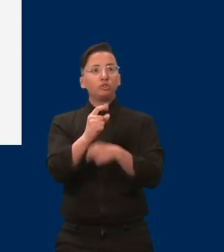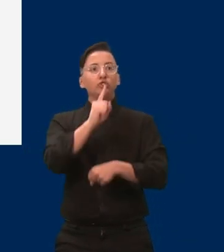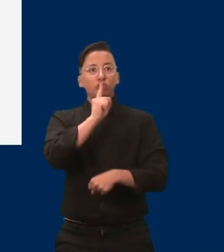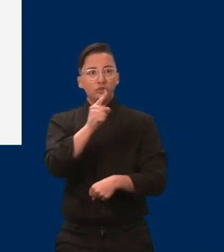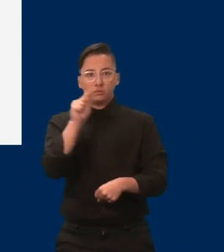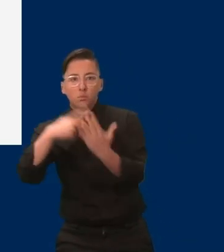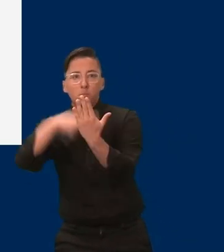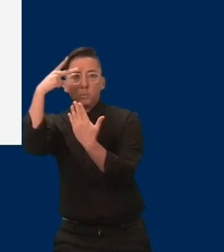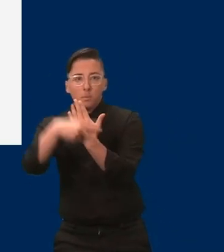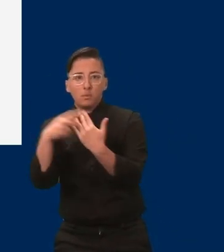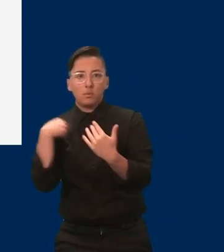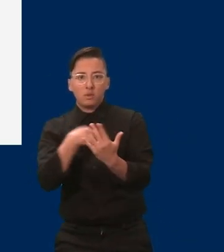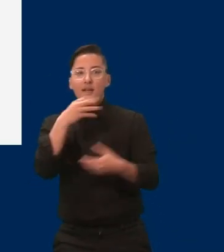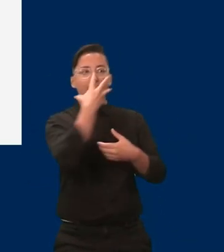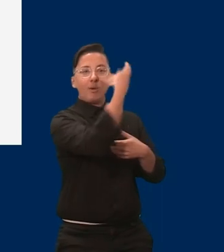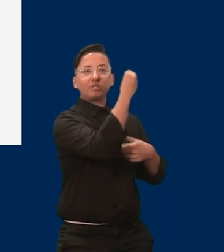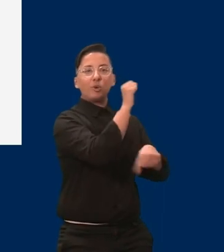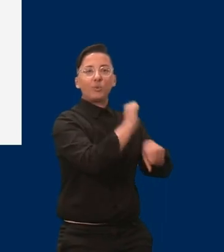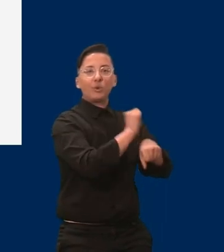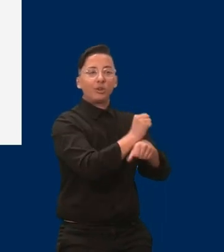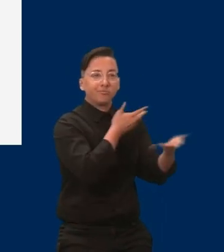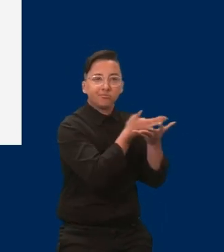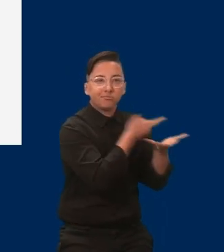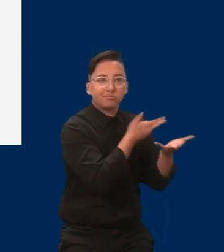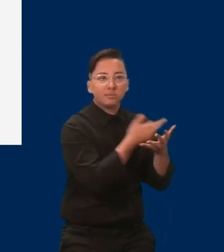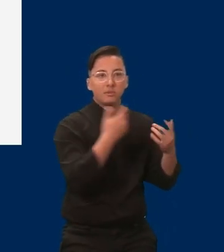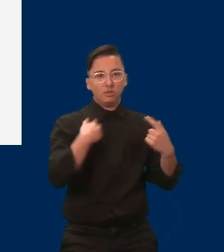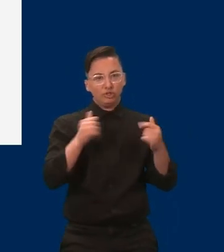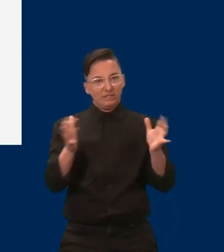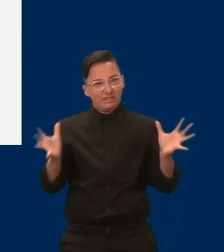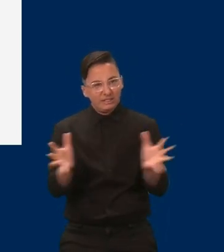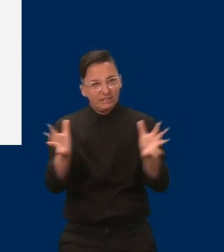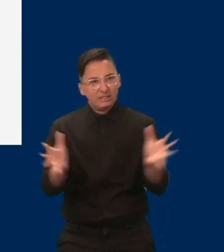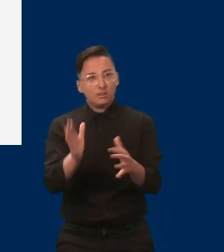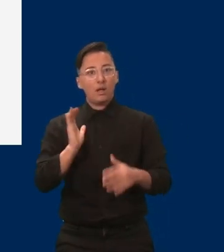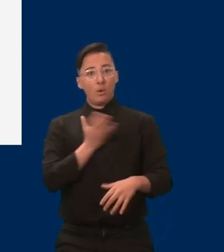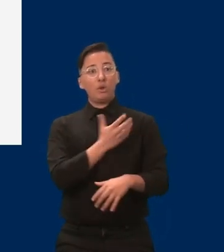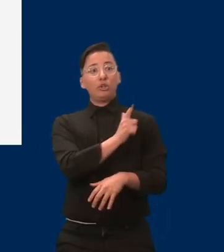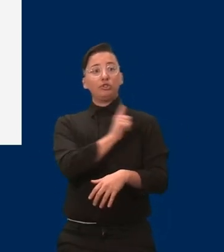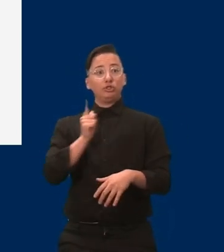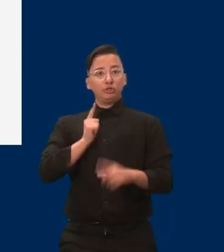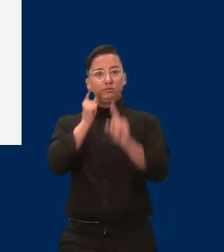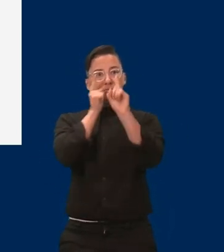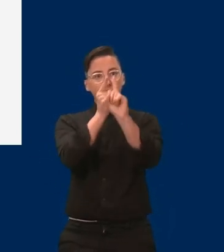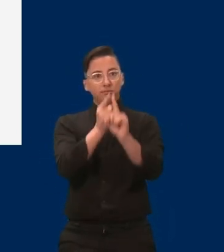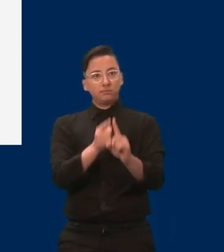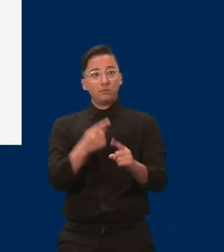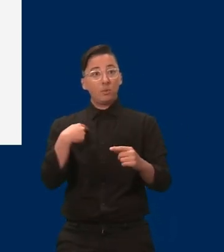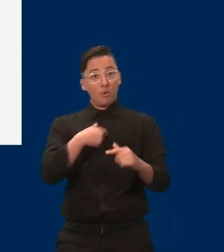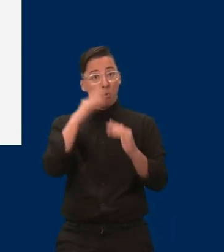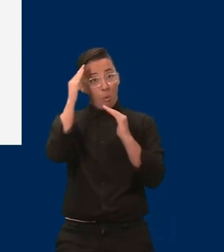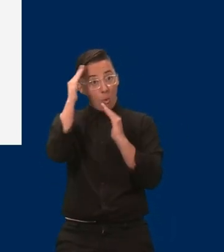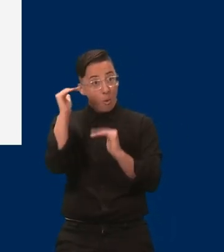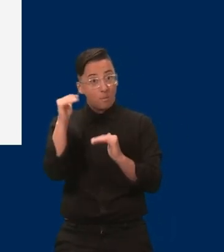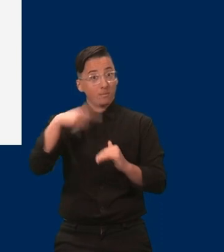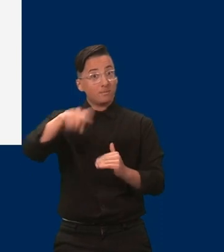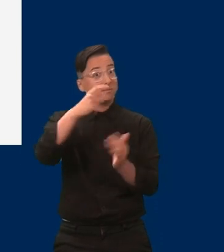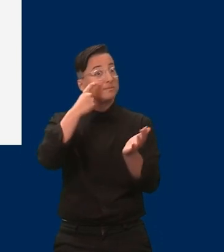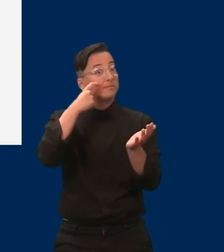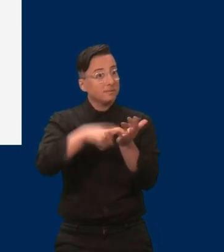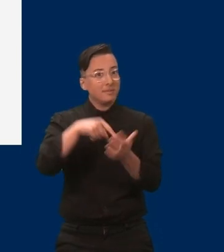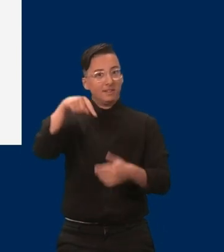in a manner that needs to be done. I hope you're viewing this legislative session as a transformational opportunity